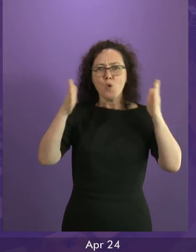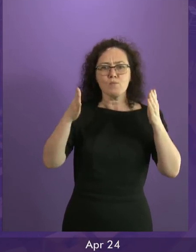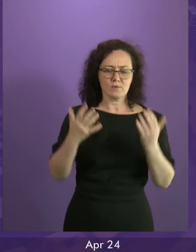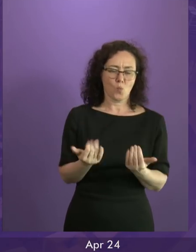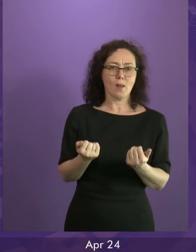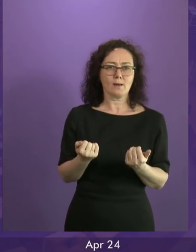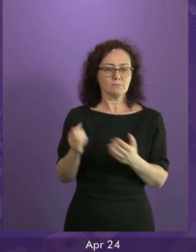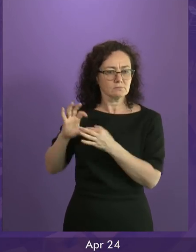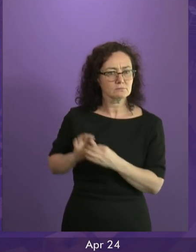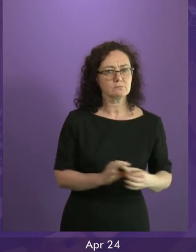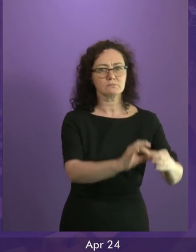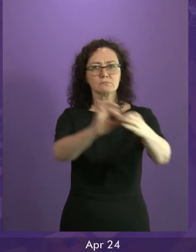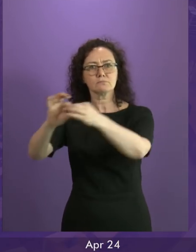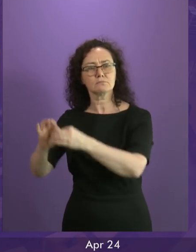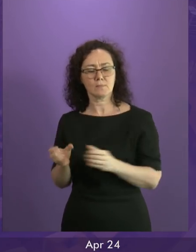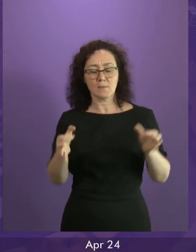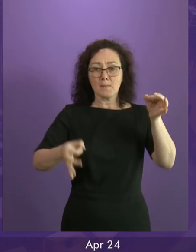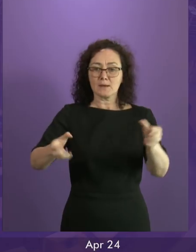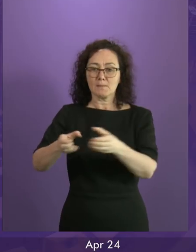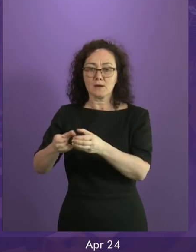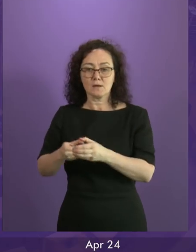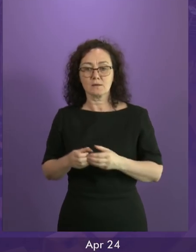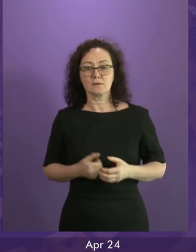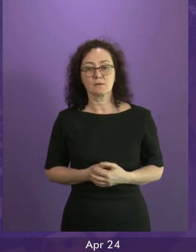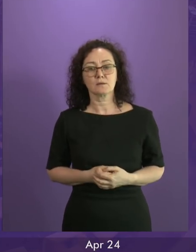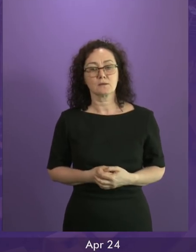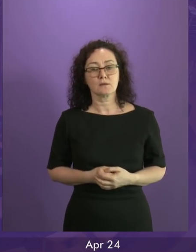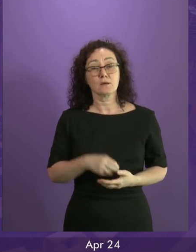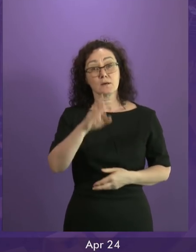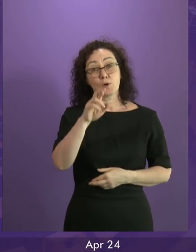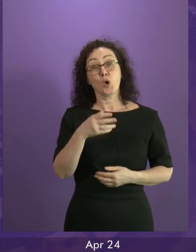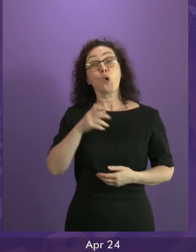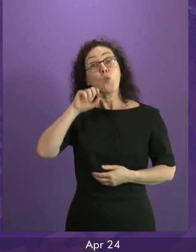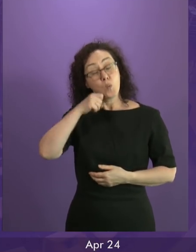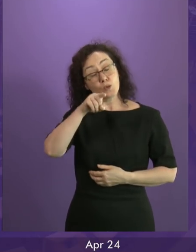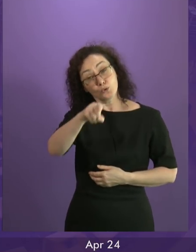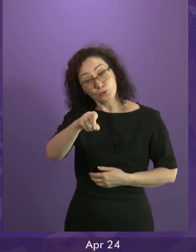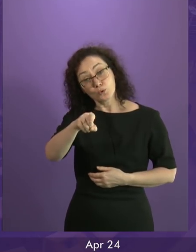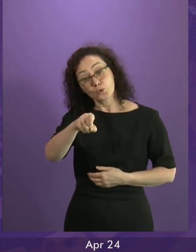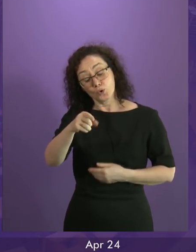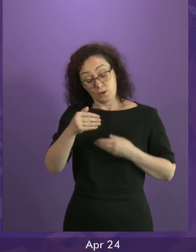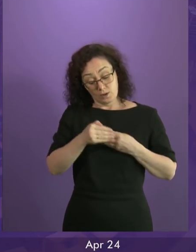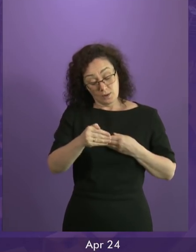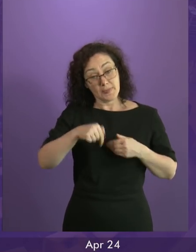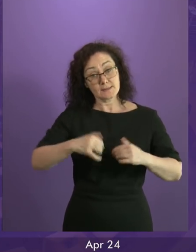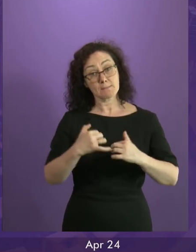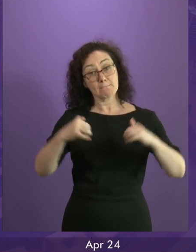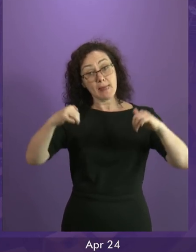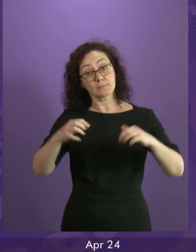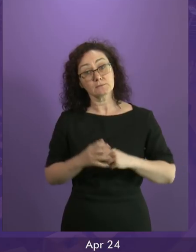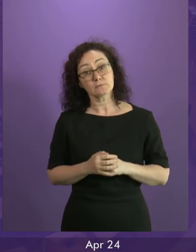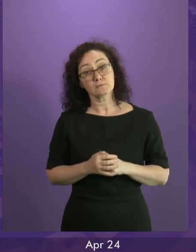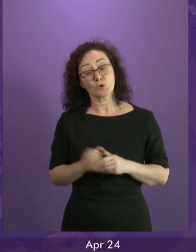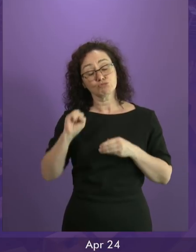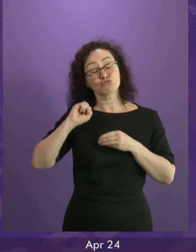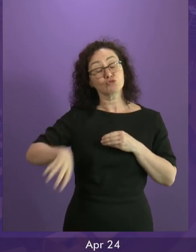she's genuine in her sentiments, can I ask her, will she be open to drop this bid for a second independence referendum during this Parliament? First